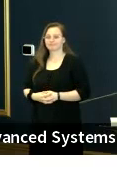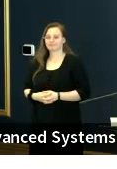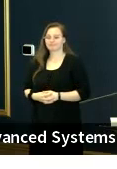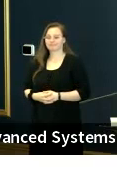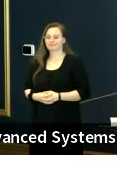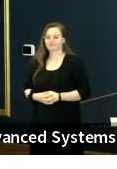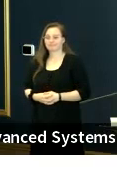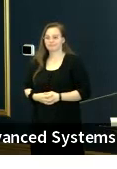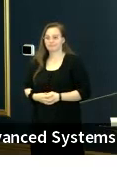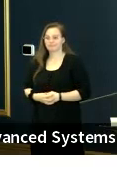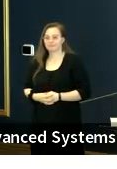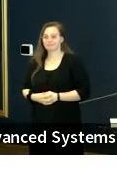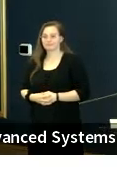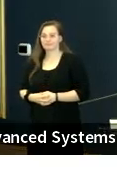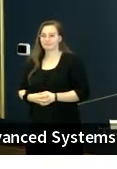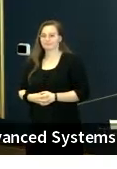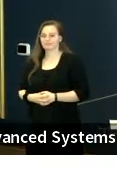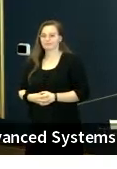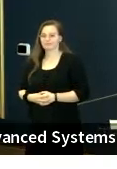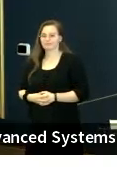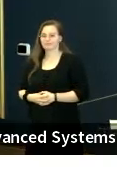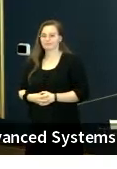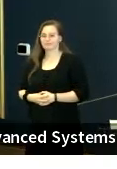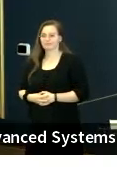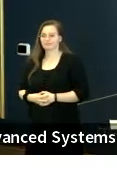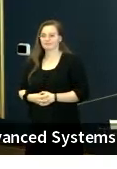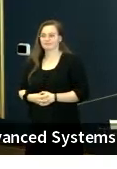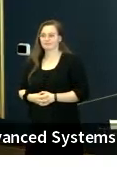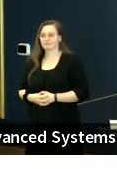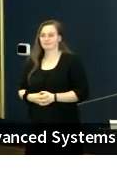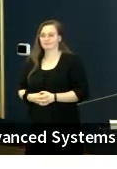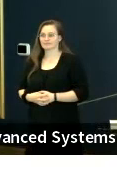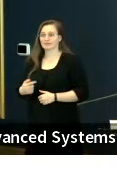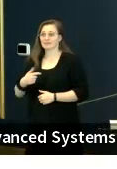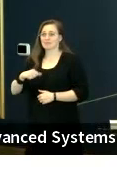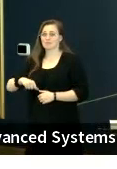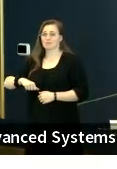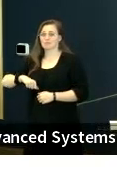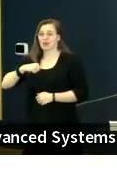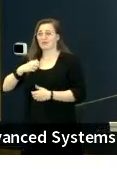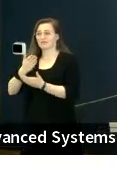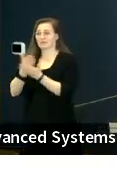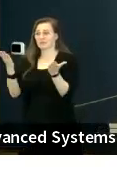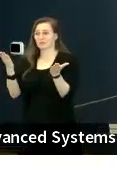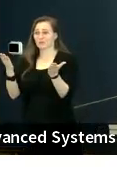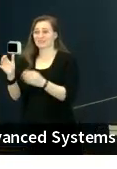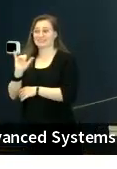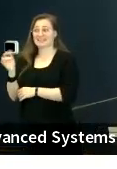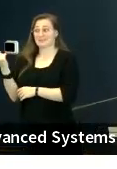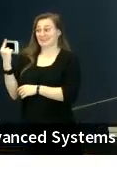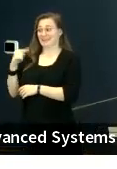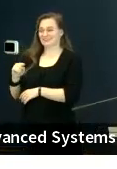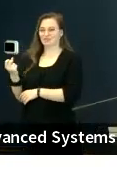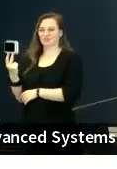I know I am proud of, just as proud as you, as I was the 12 young people that received their scholarships last year,